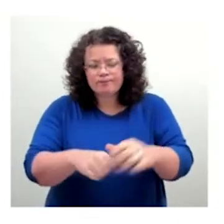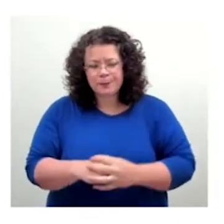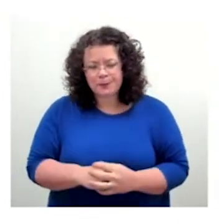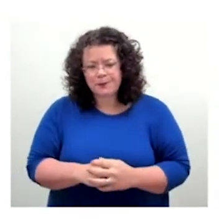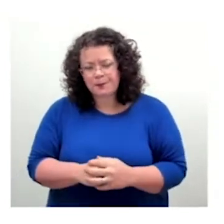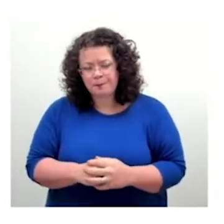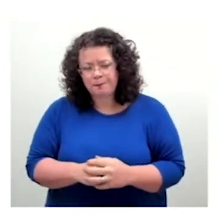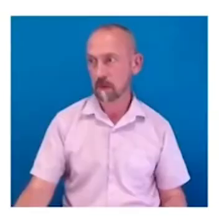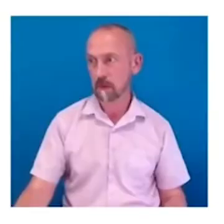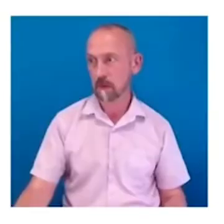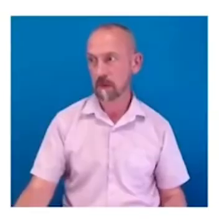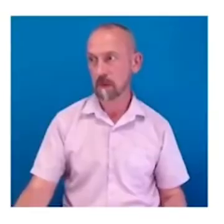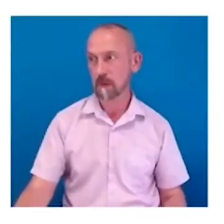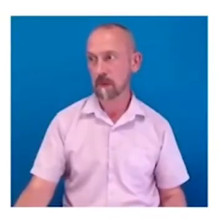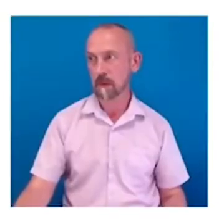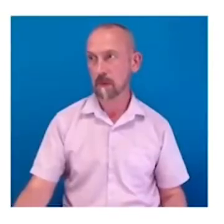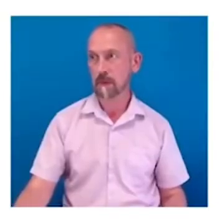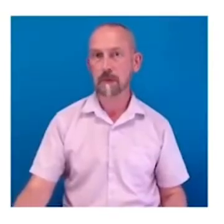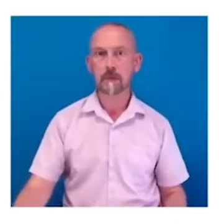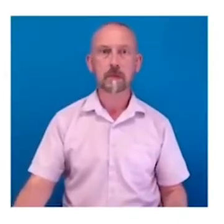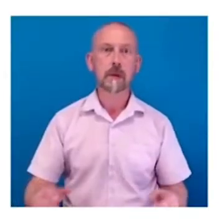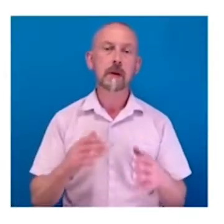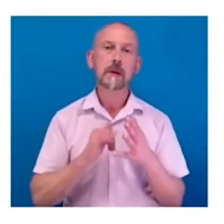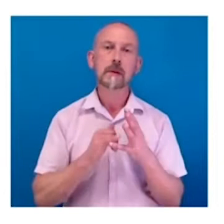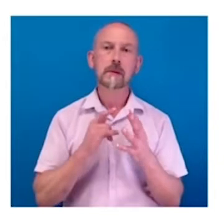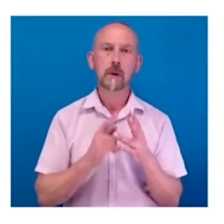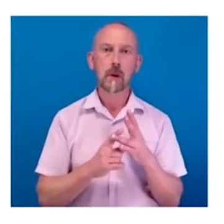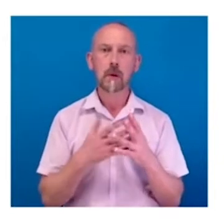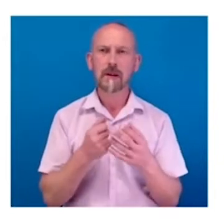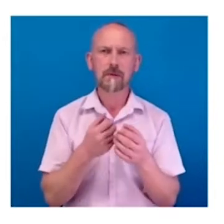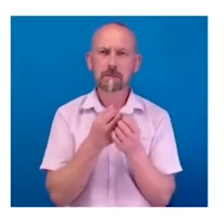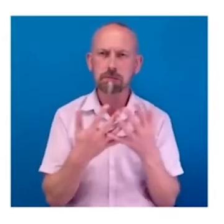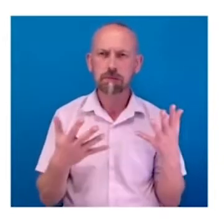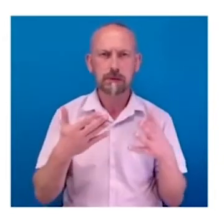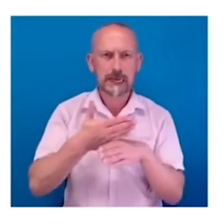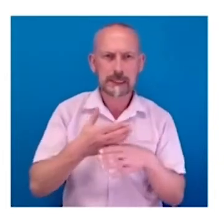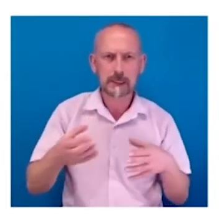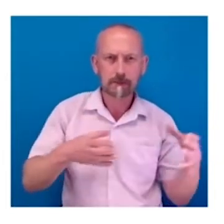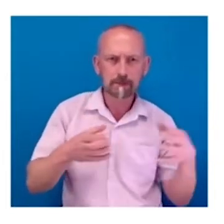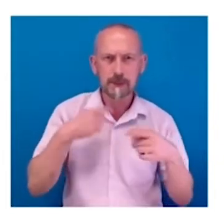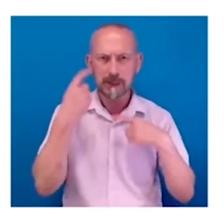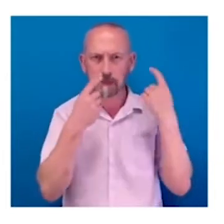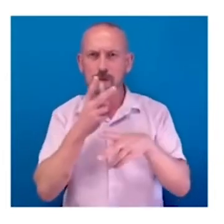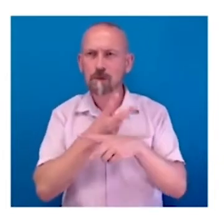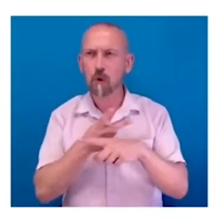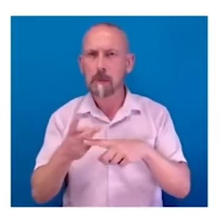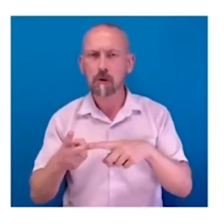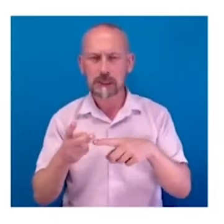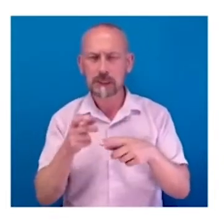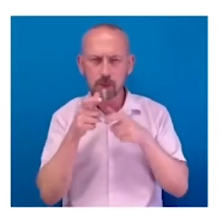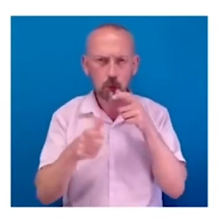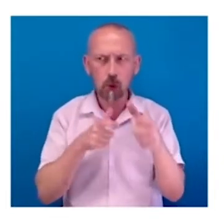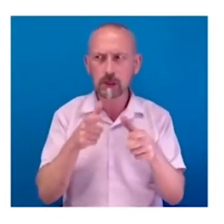that we as typographers use to describe a part of a character or the anatomy of a typeface. In general.